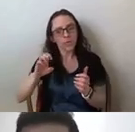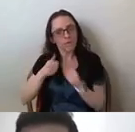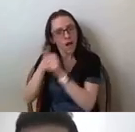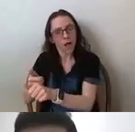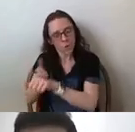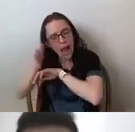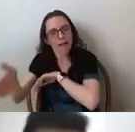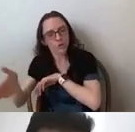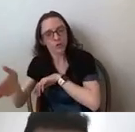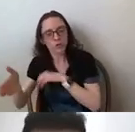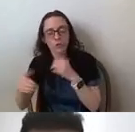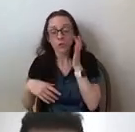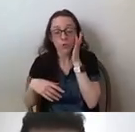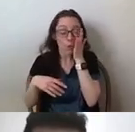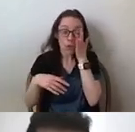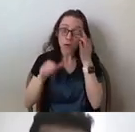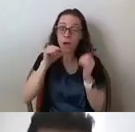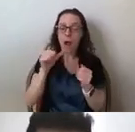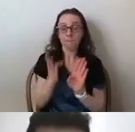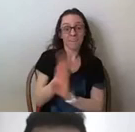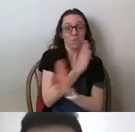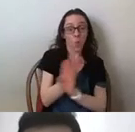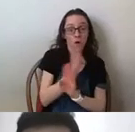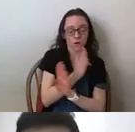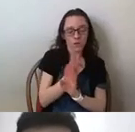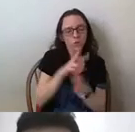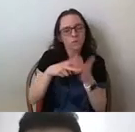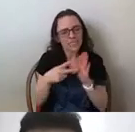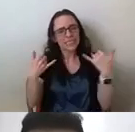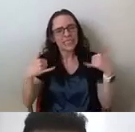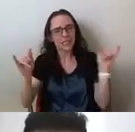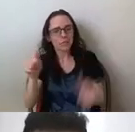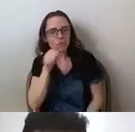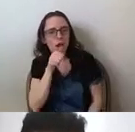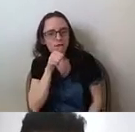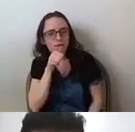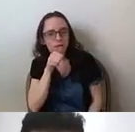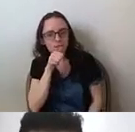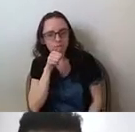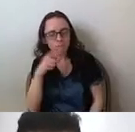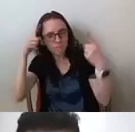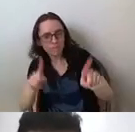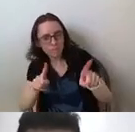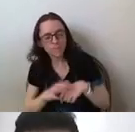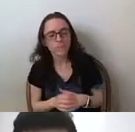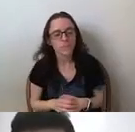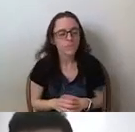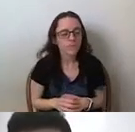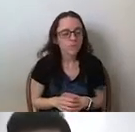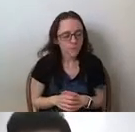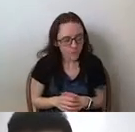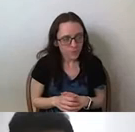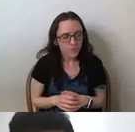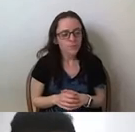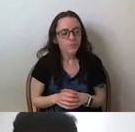prior, prior to the transaction, thus it remained a private transaction. Um, and via the, via the Coase theorem, we can, we can determine that,